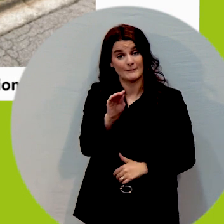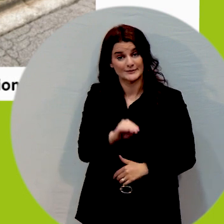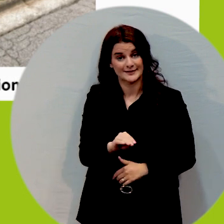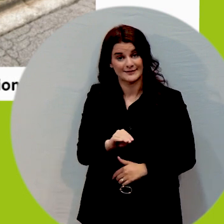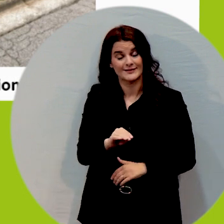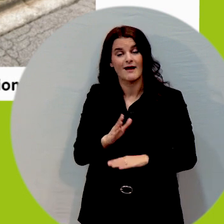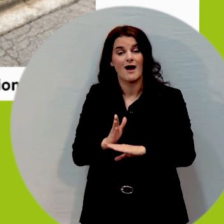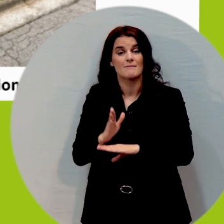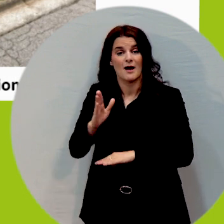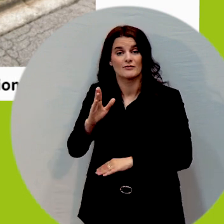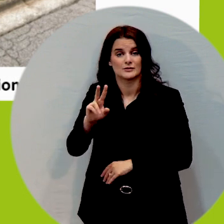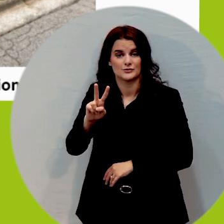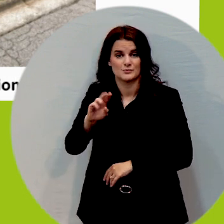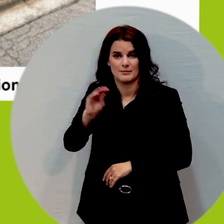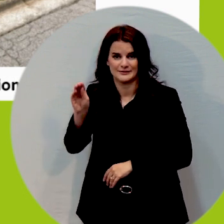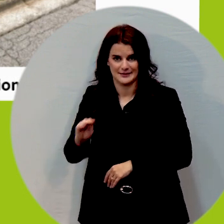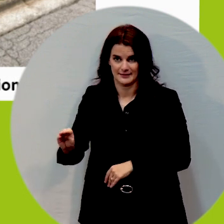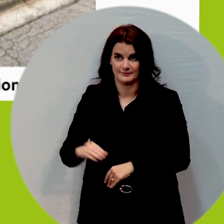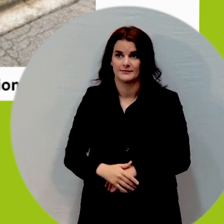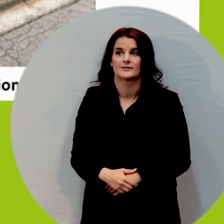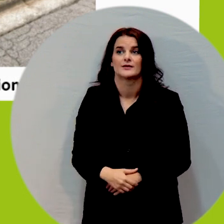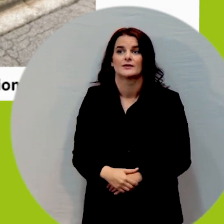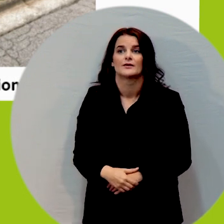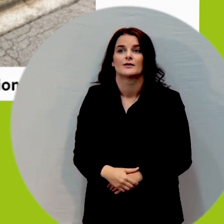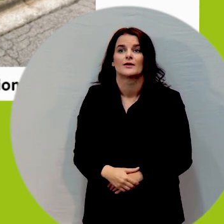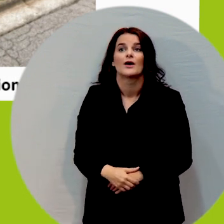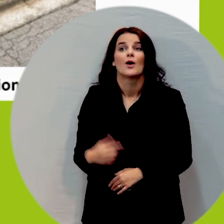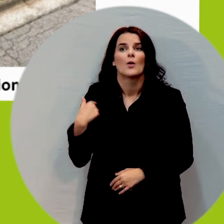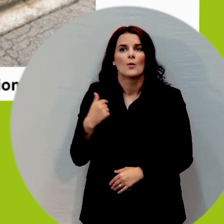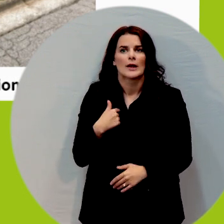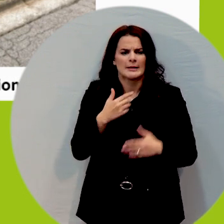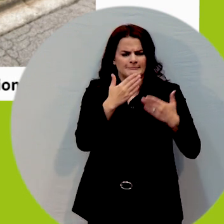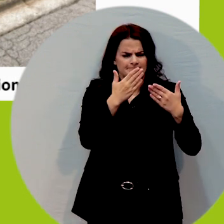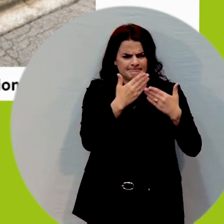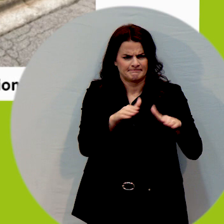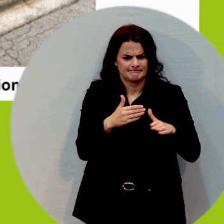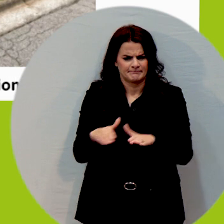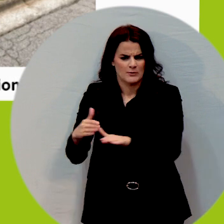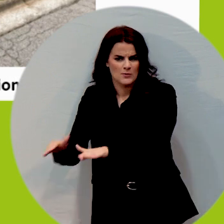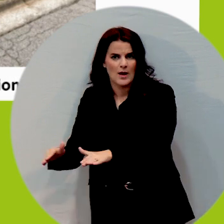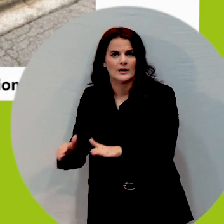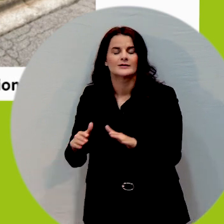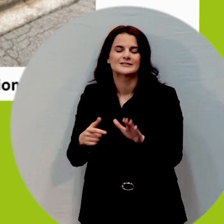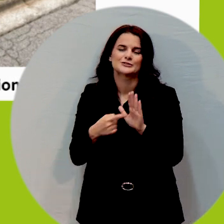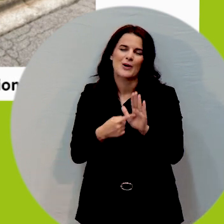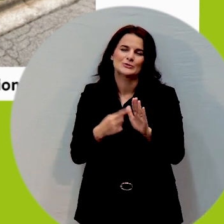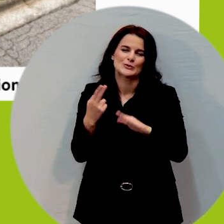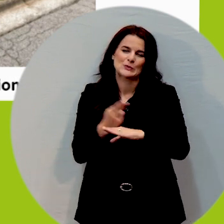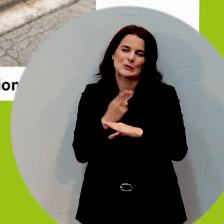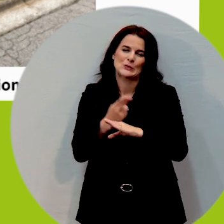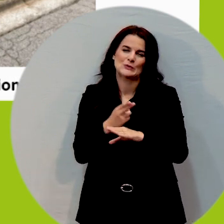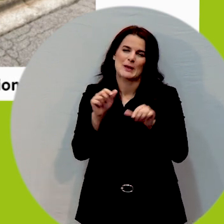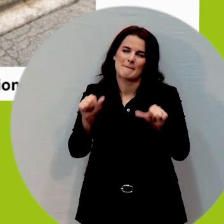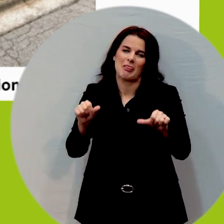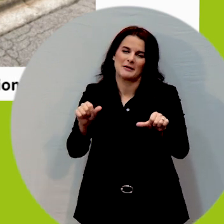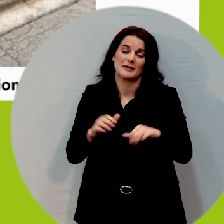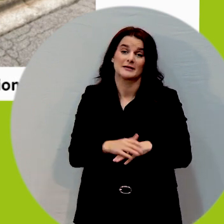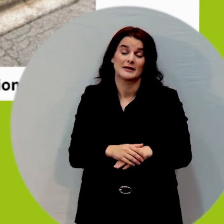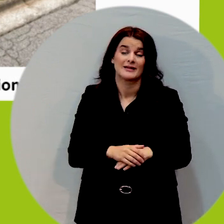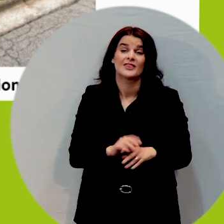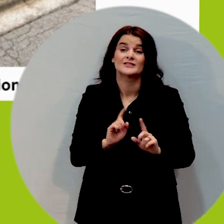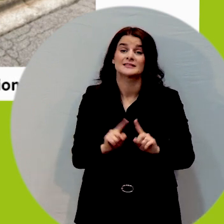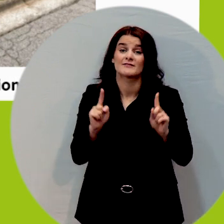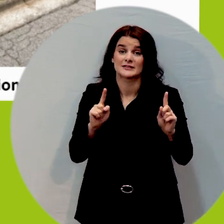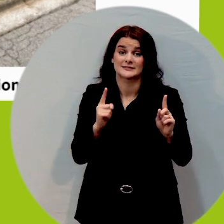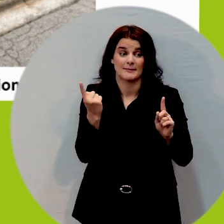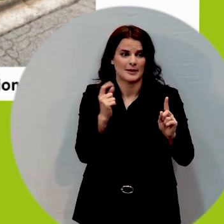The reason we break it out this way is it represents usability so there's a difference between something that's non-compliant